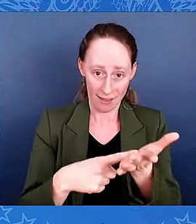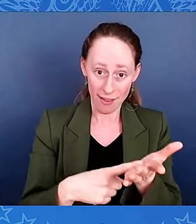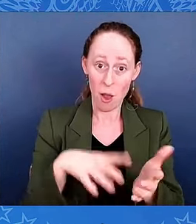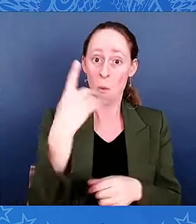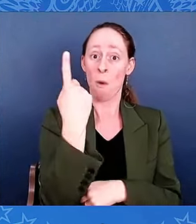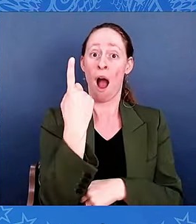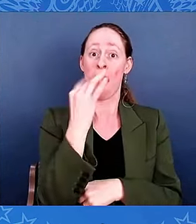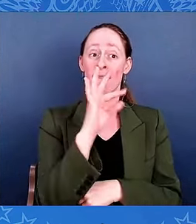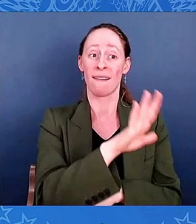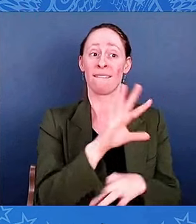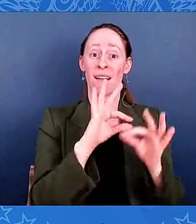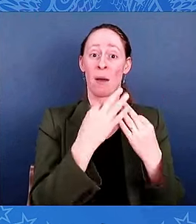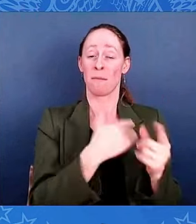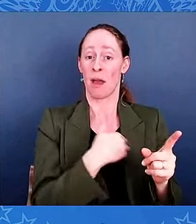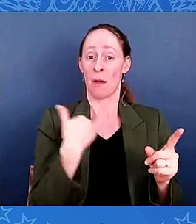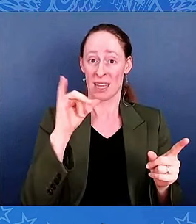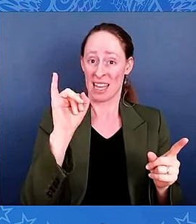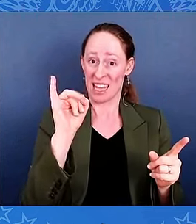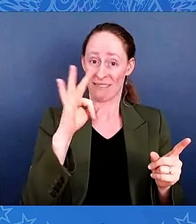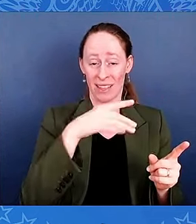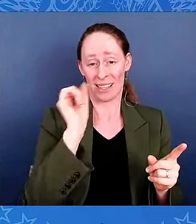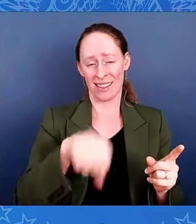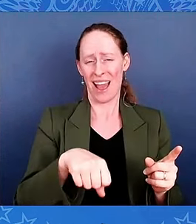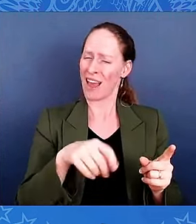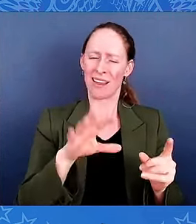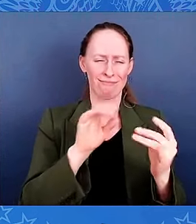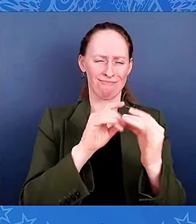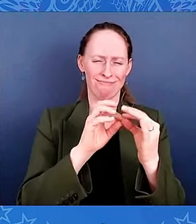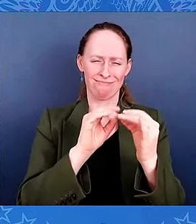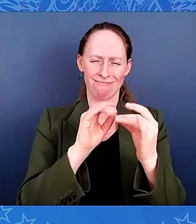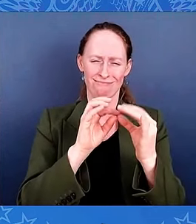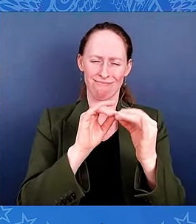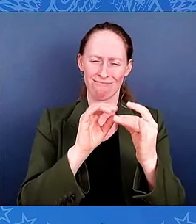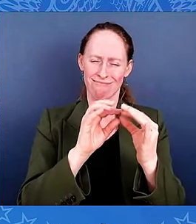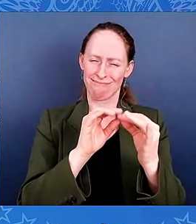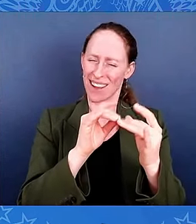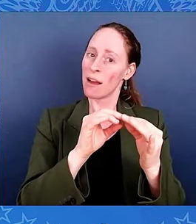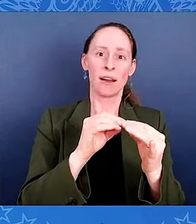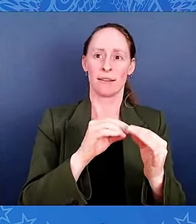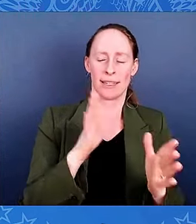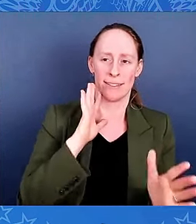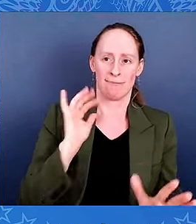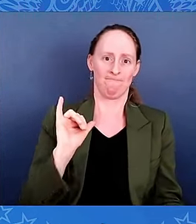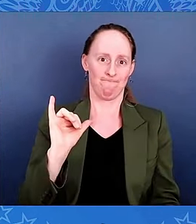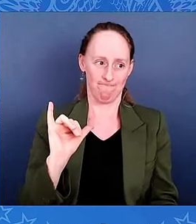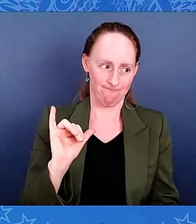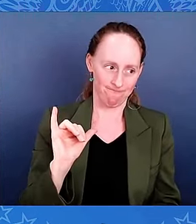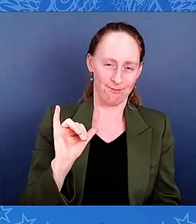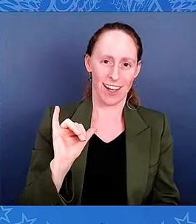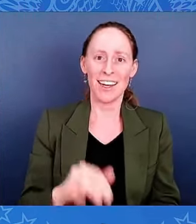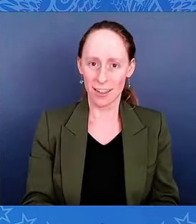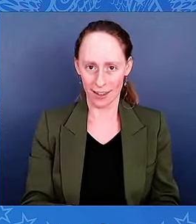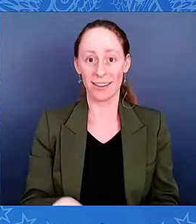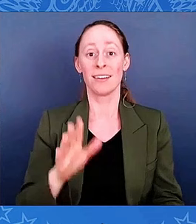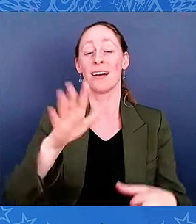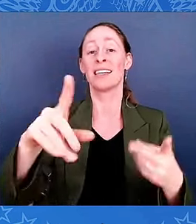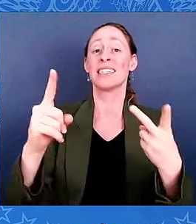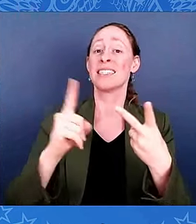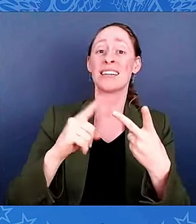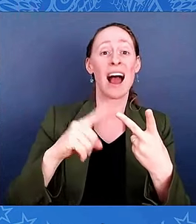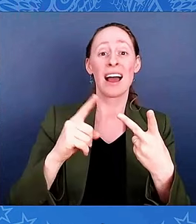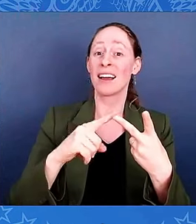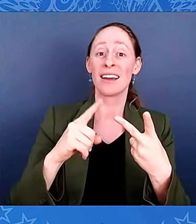need be. Private Philip Shadrach, born in Somerset County, Pennsylvania. By the time he was a